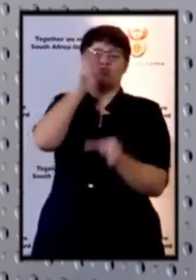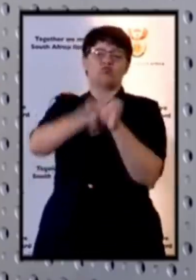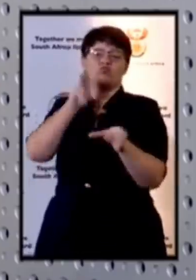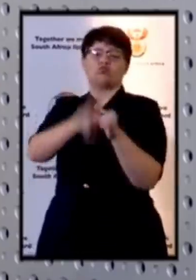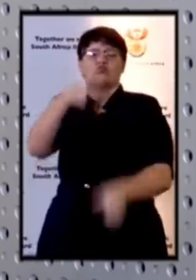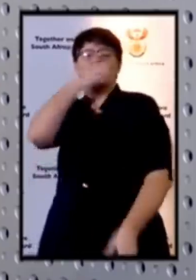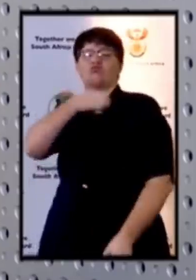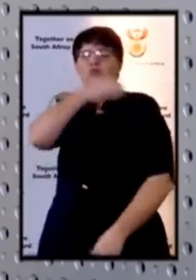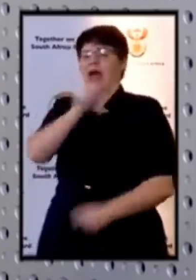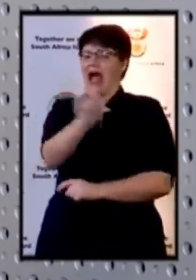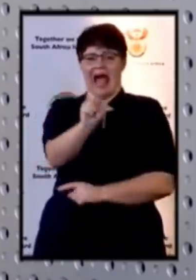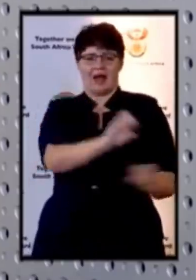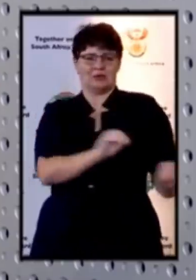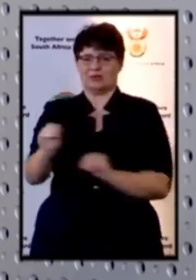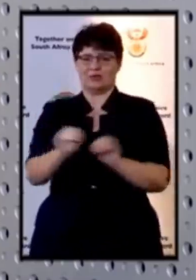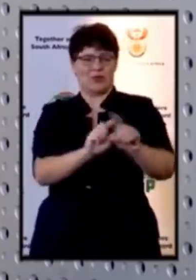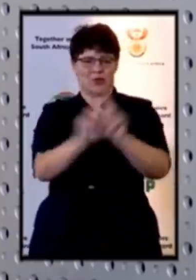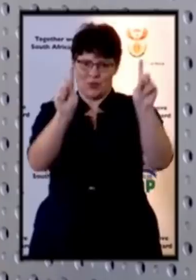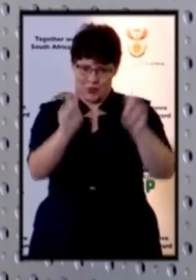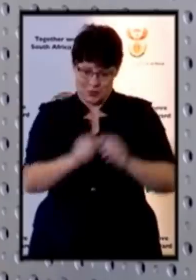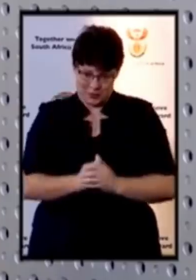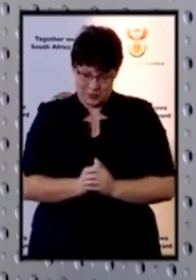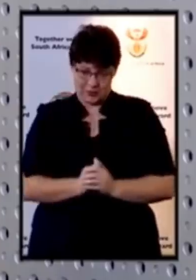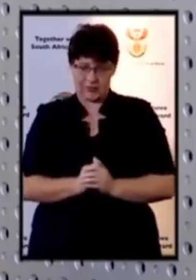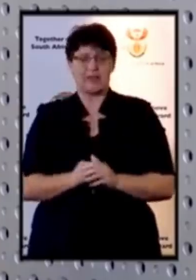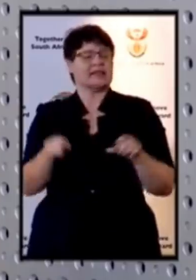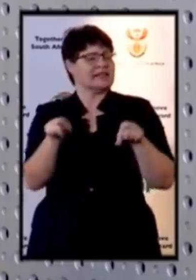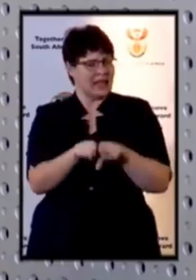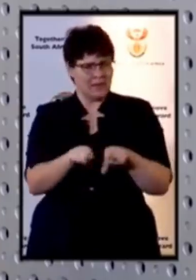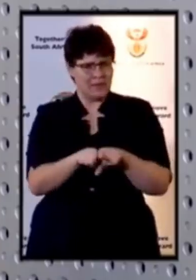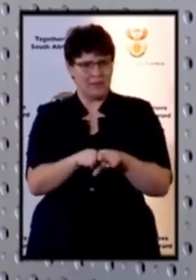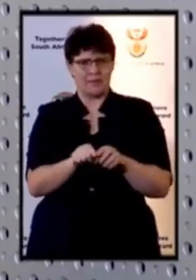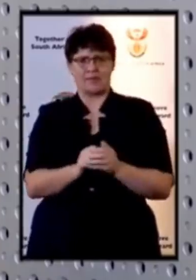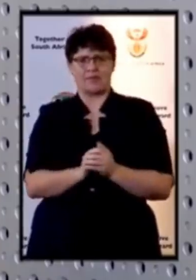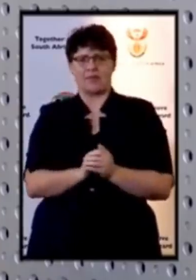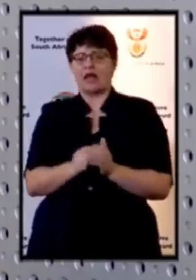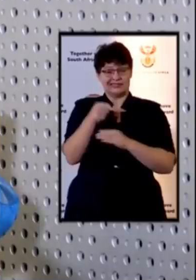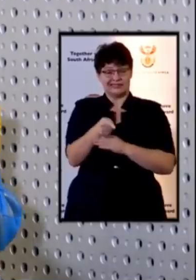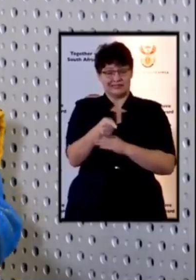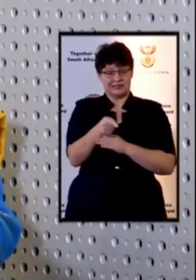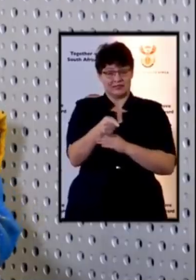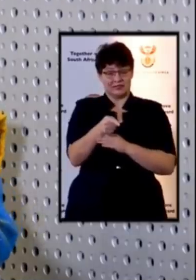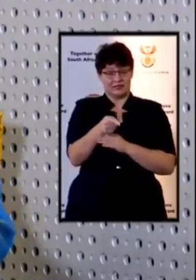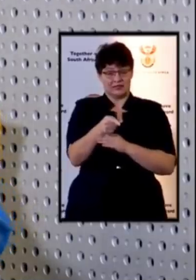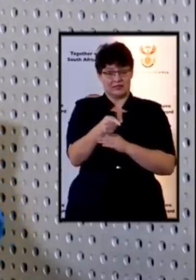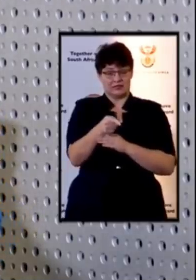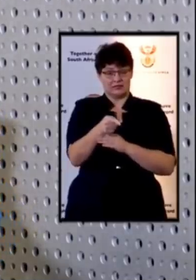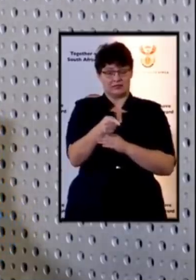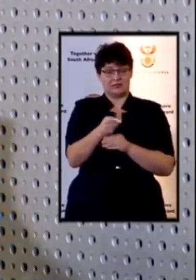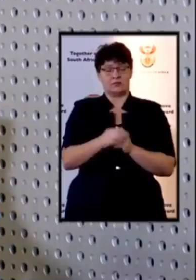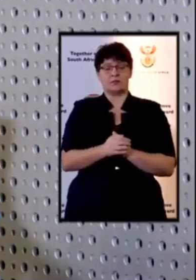allowed to be exported in the same way that it's not allowed to be sold before